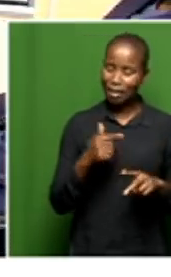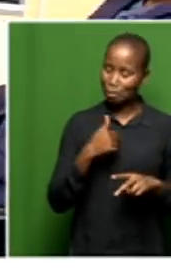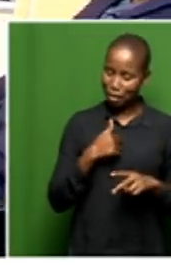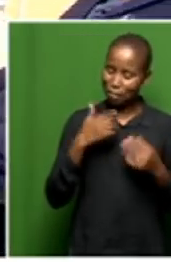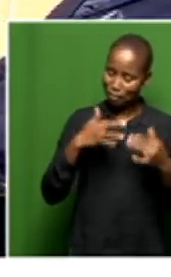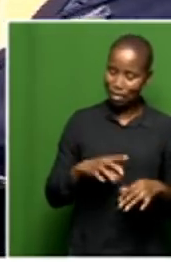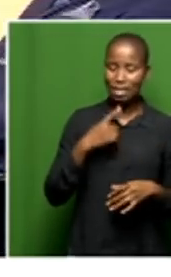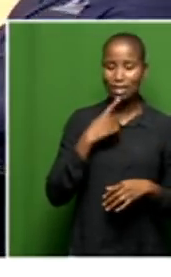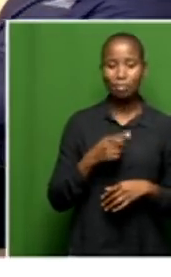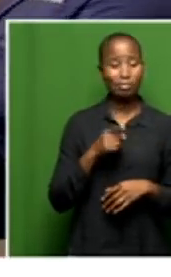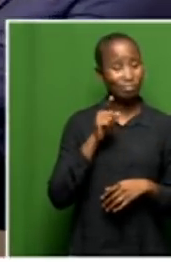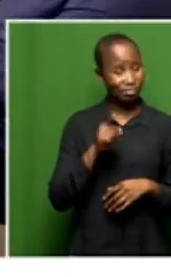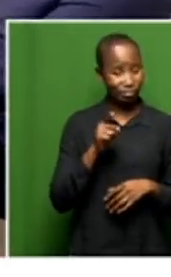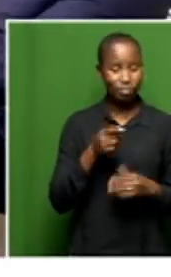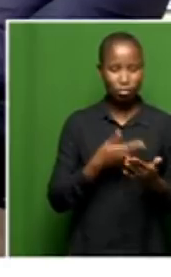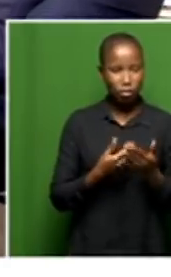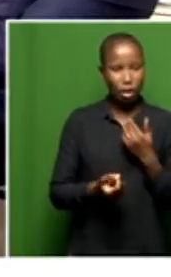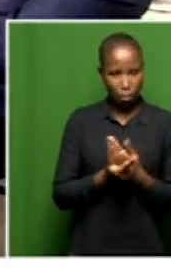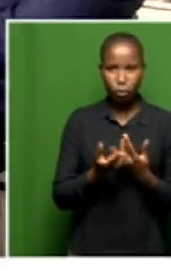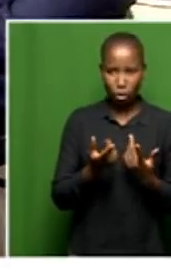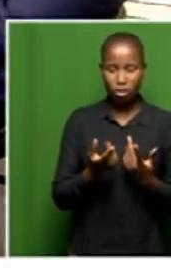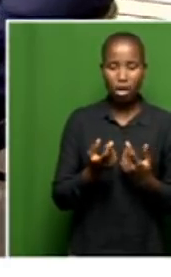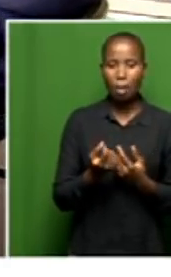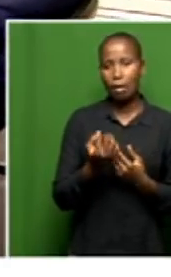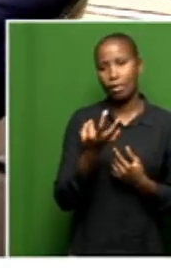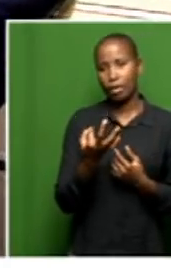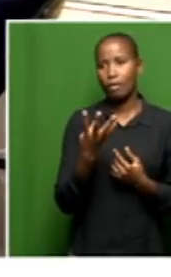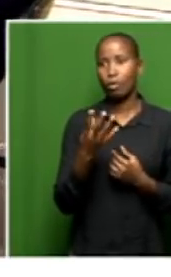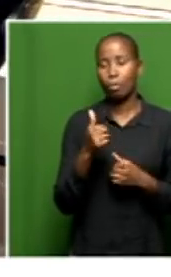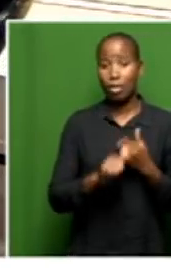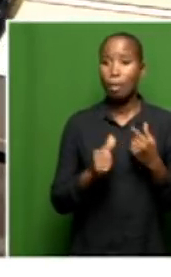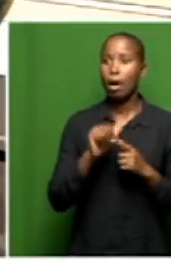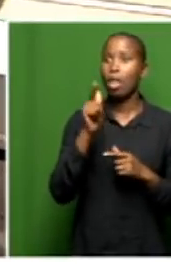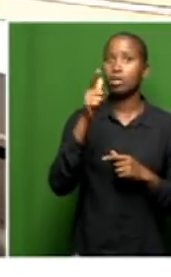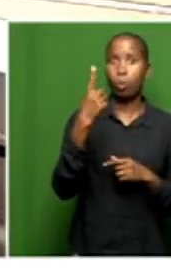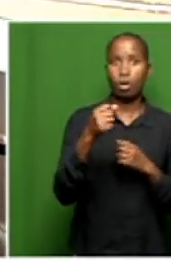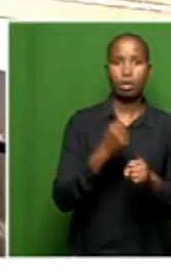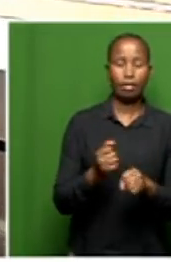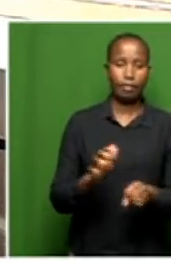we all thought that that would be three or four months, and it is a year later. Isn't that unlawful, though?